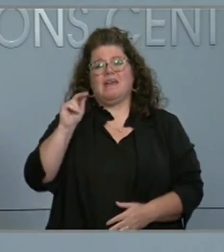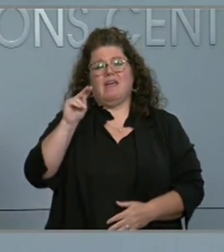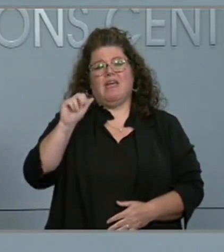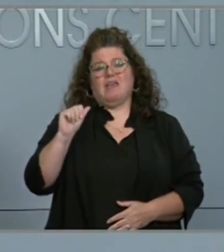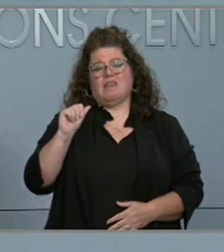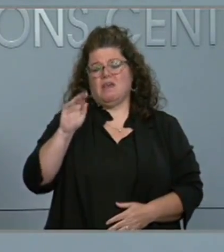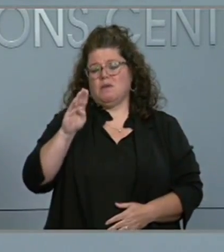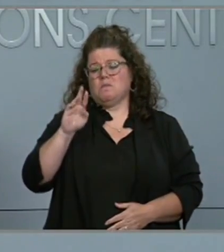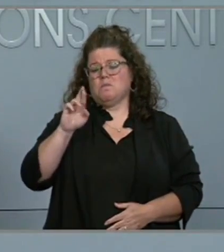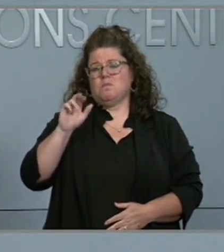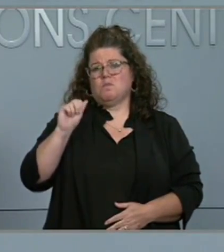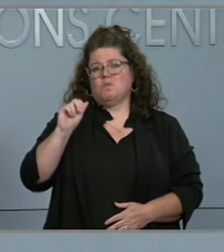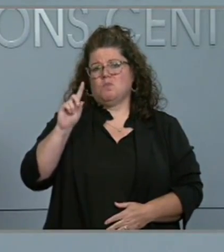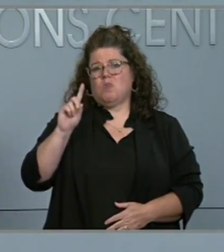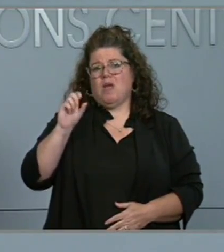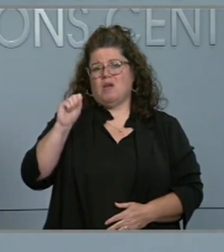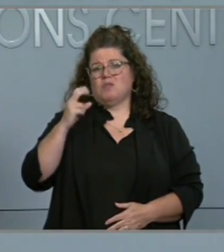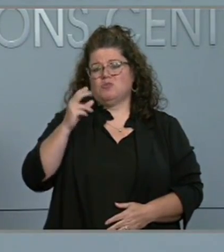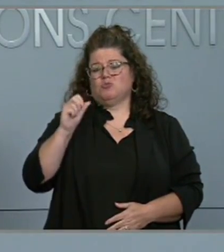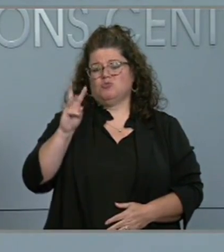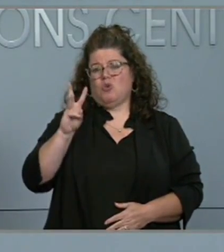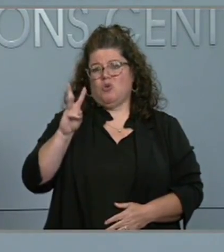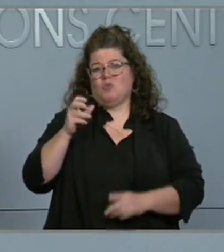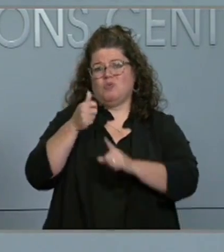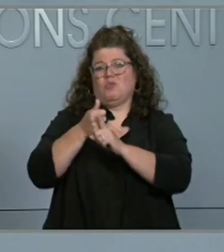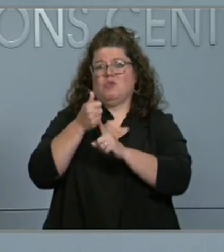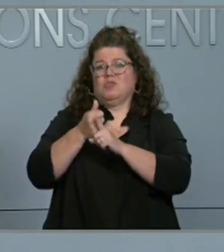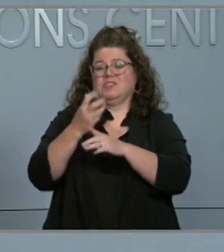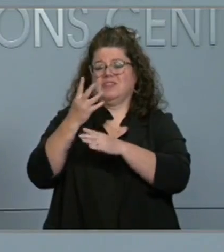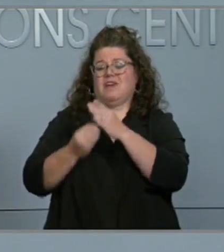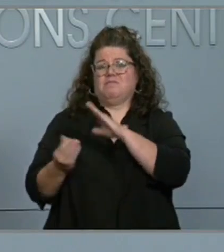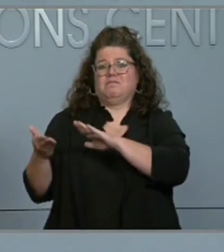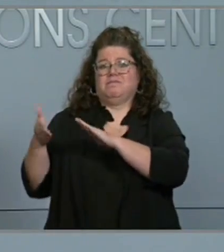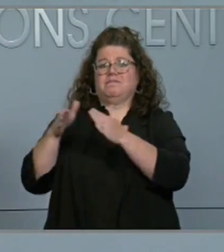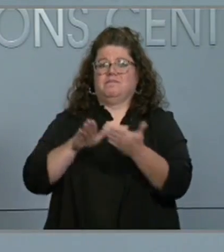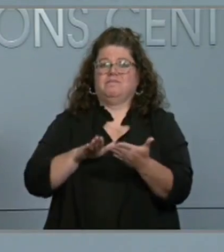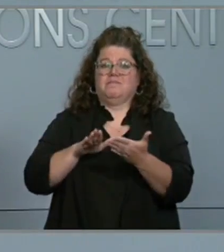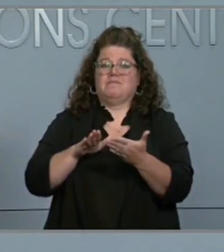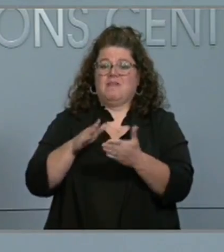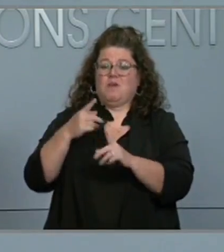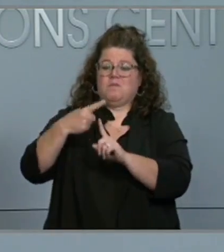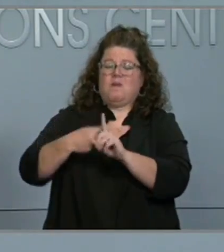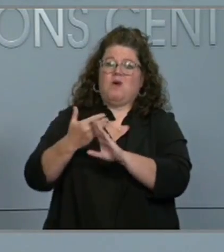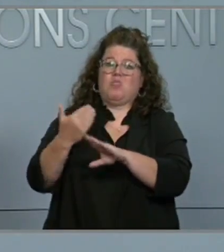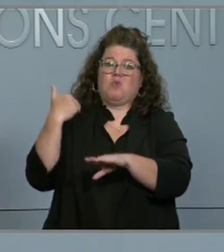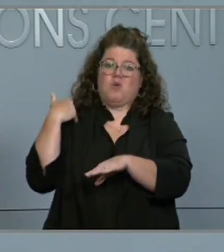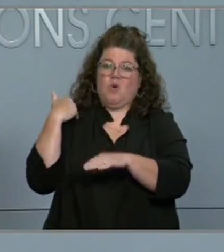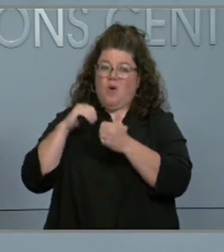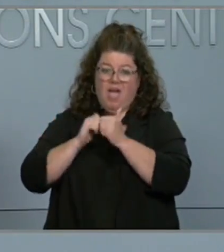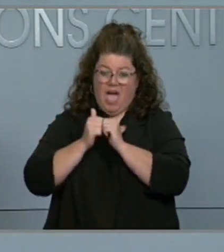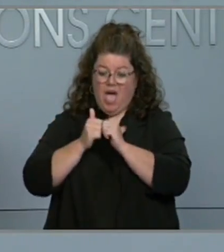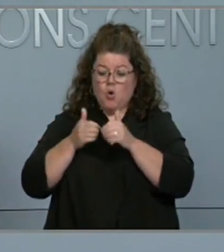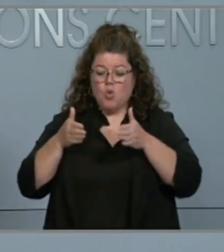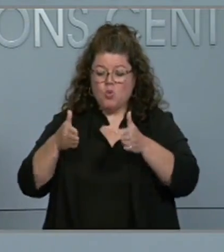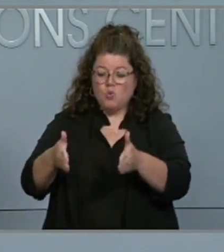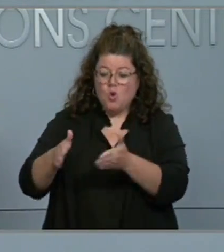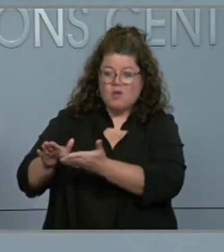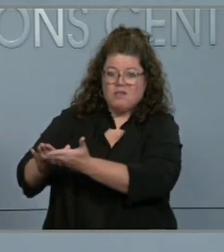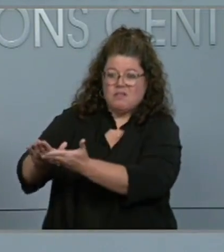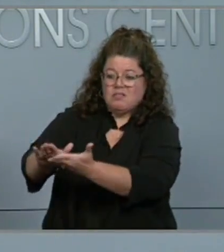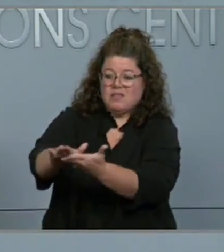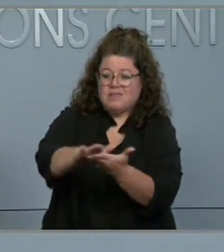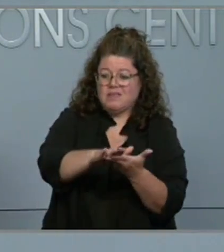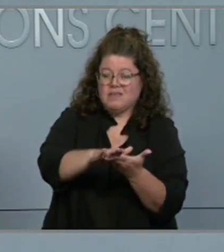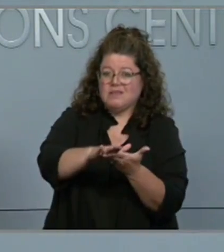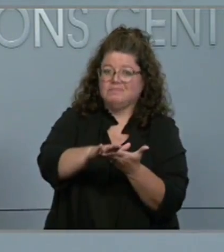of Transportation employee who was killed on the highway cleaning up debris last month. These workers are doing an